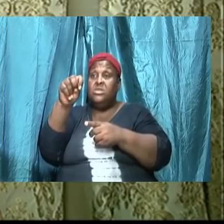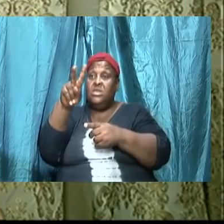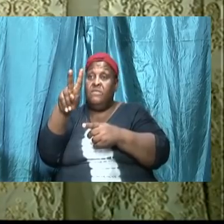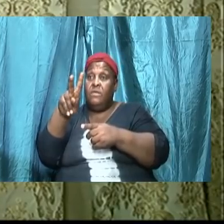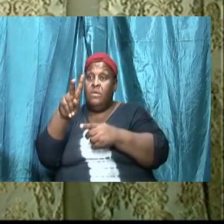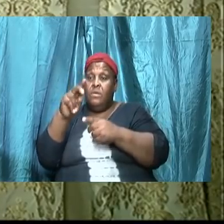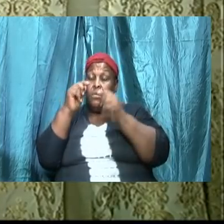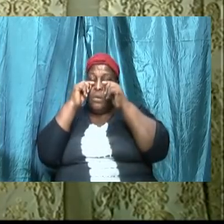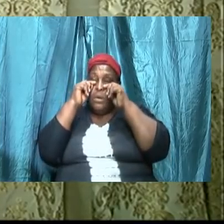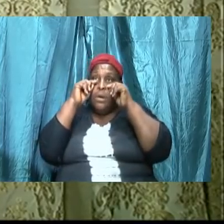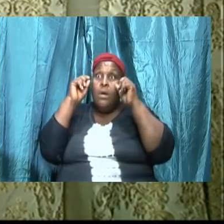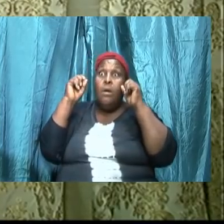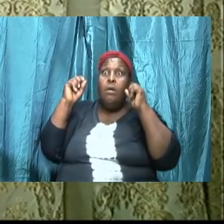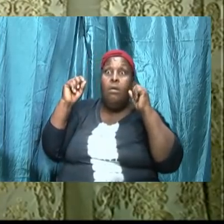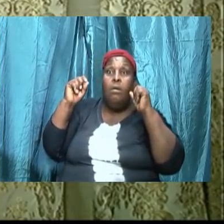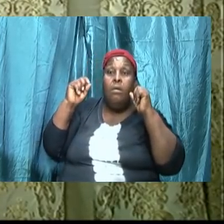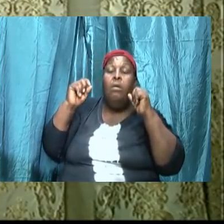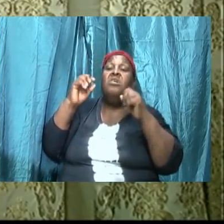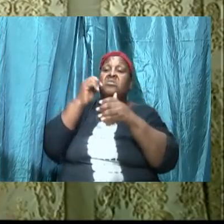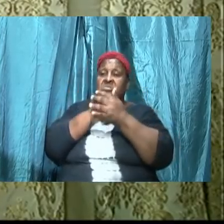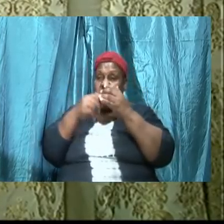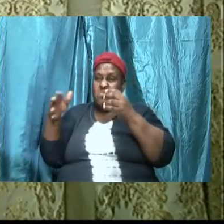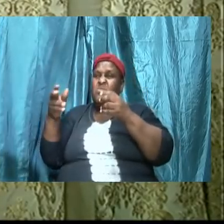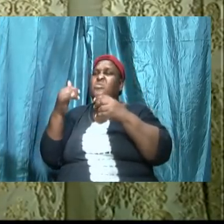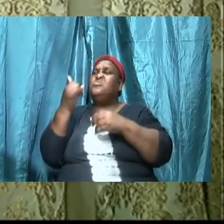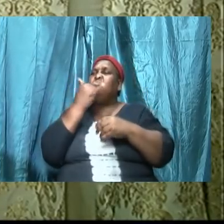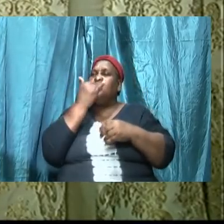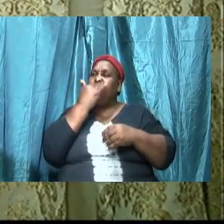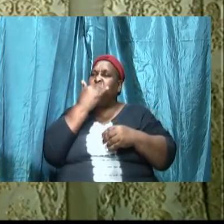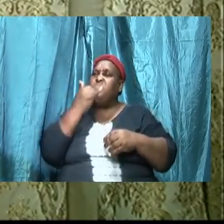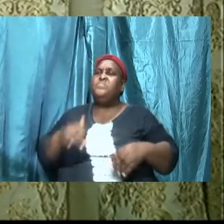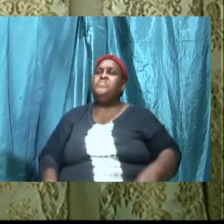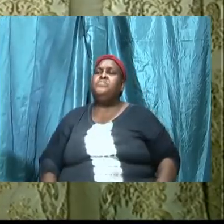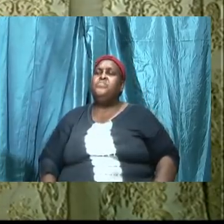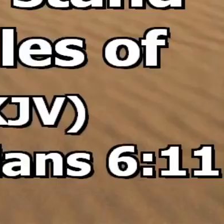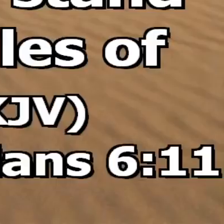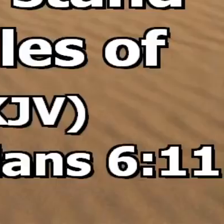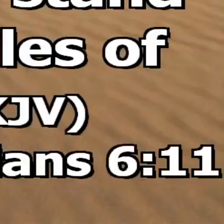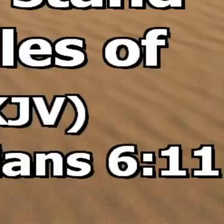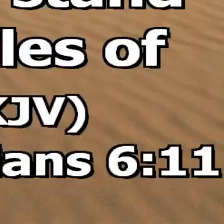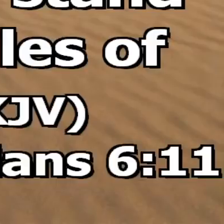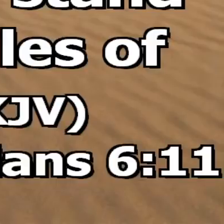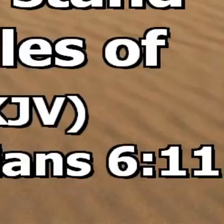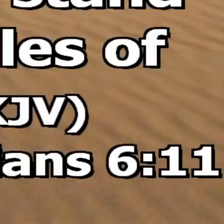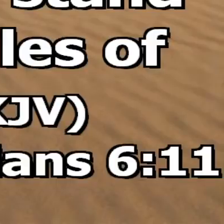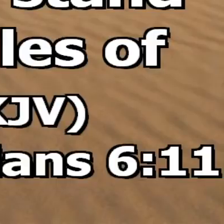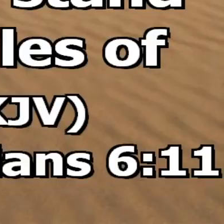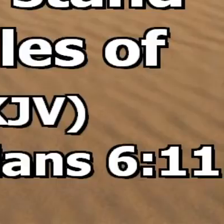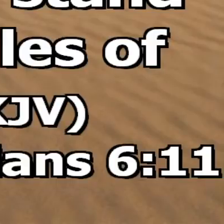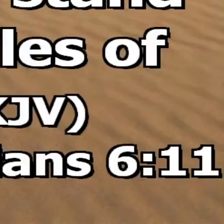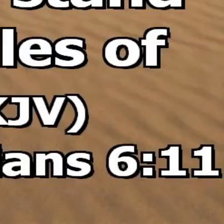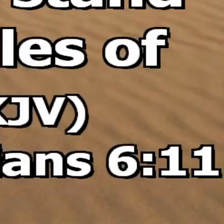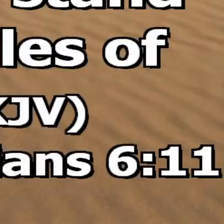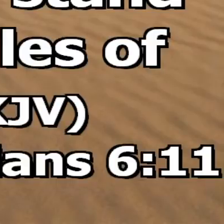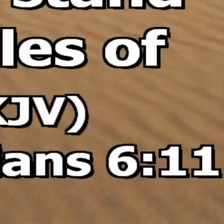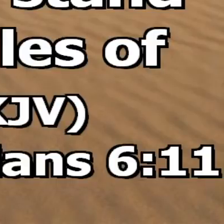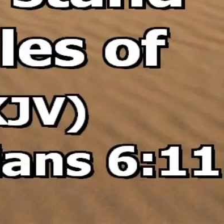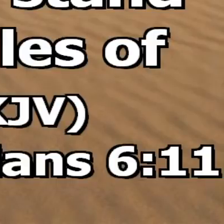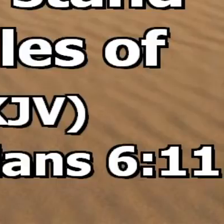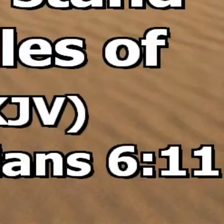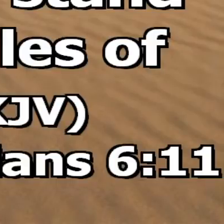brothers and sisters something is wrong so let us look at what Satan is doing Ephesians chapter 6 verse 11 turn with me